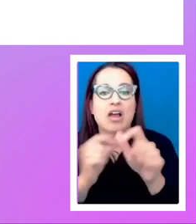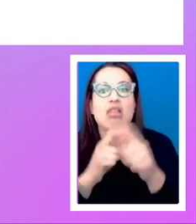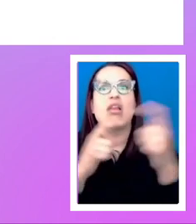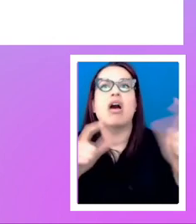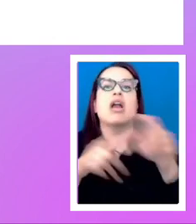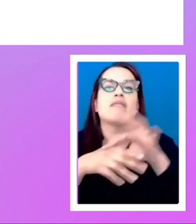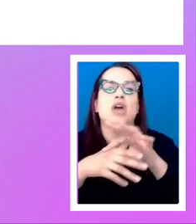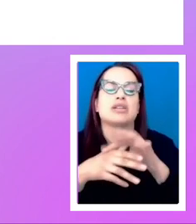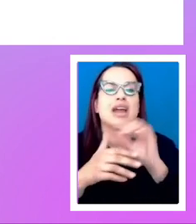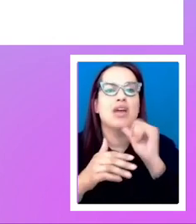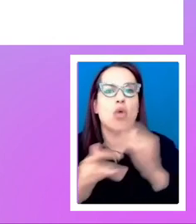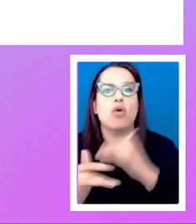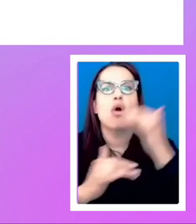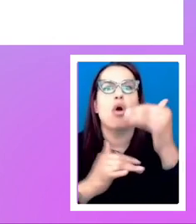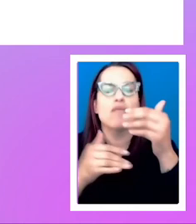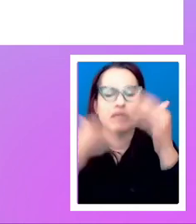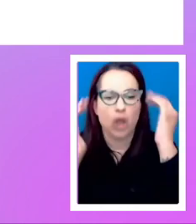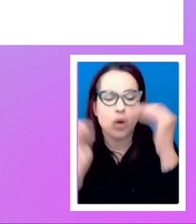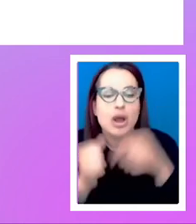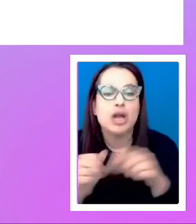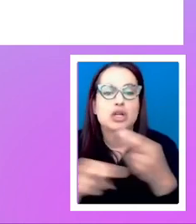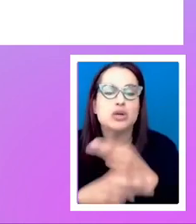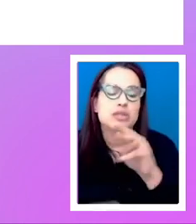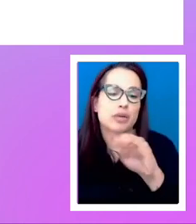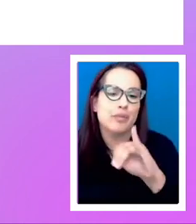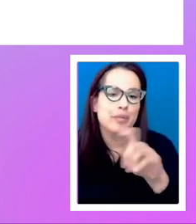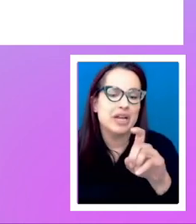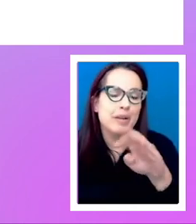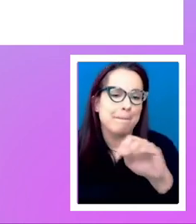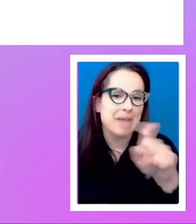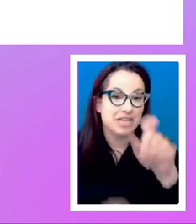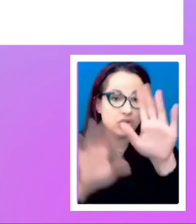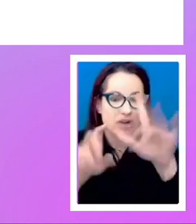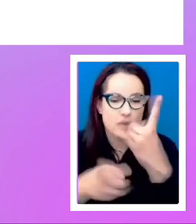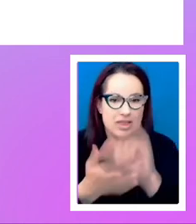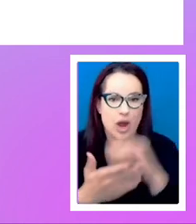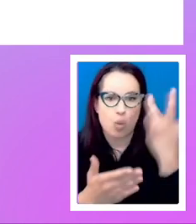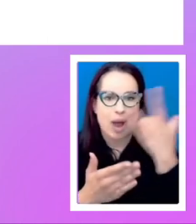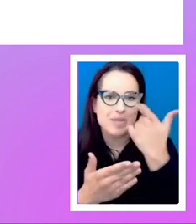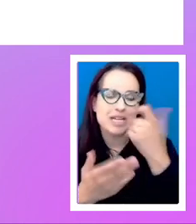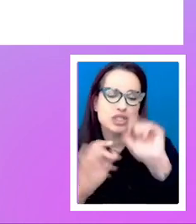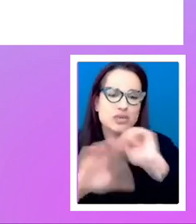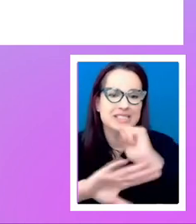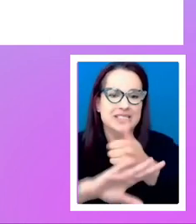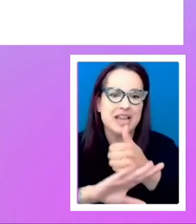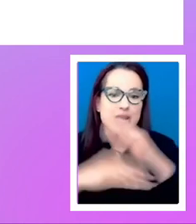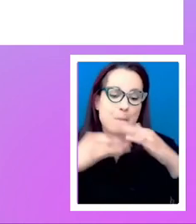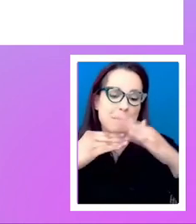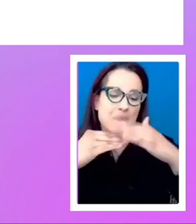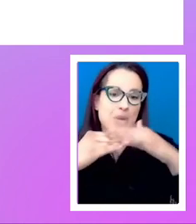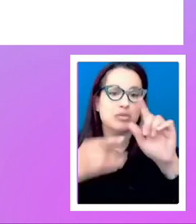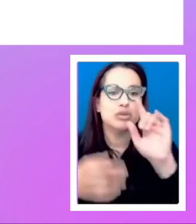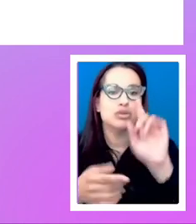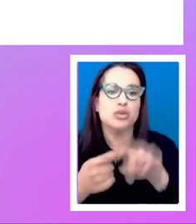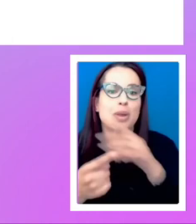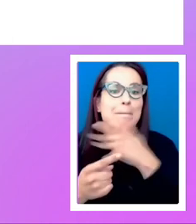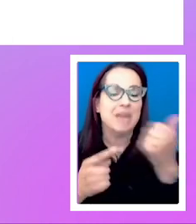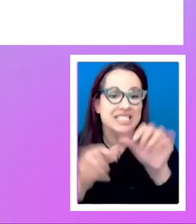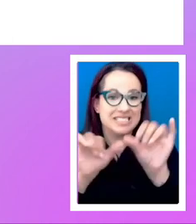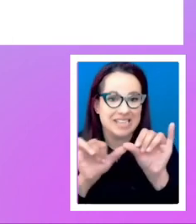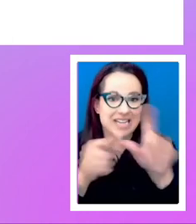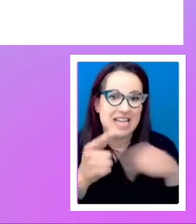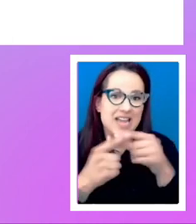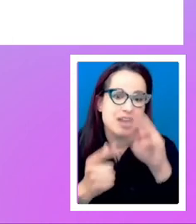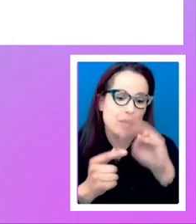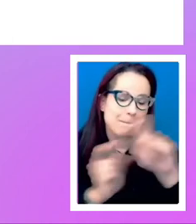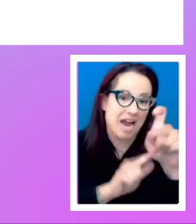Um, using min max is great for that because you can set the minimum to the ideal size, um, and the max to auto. And if something